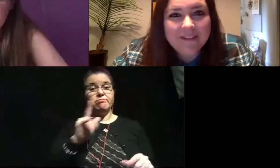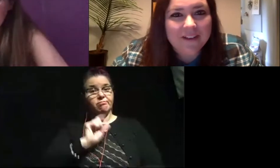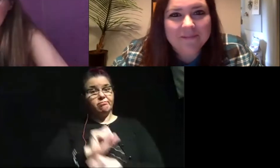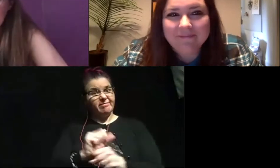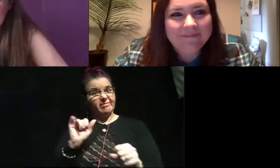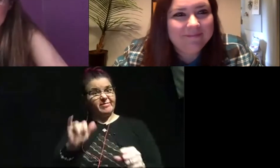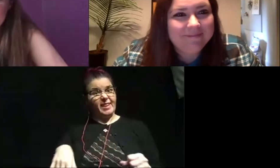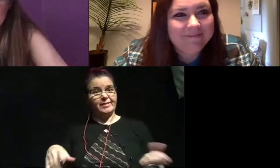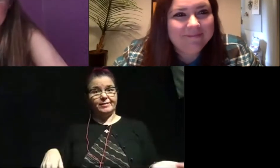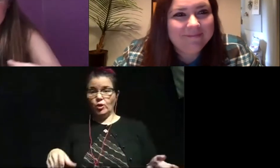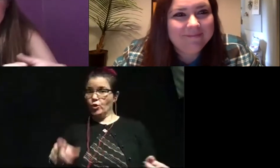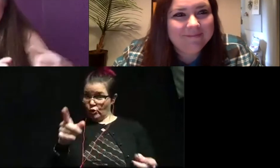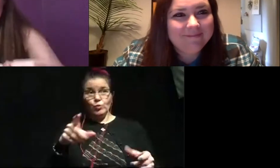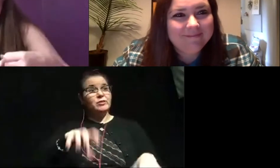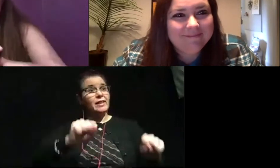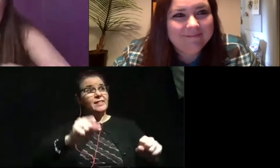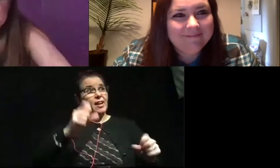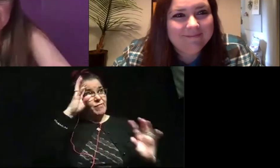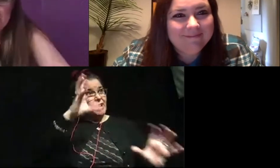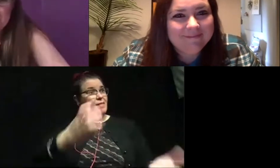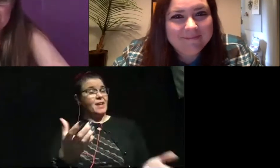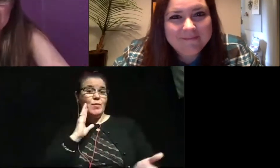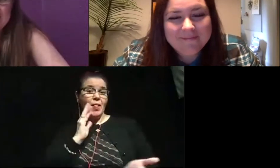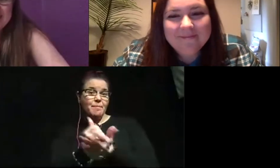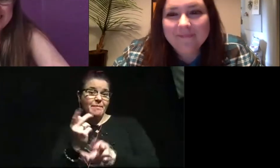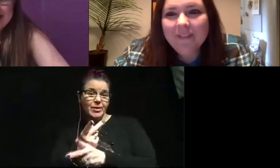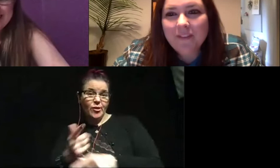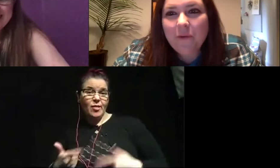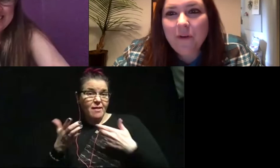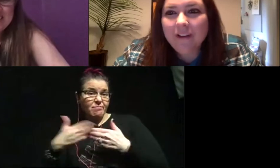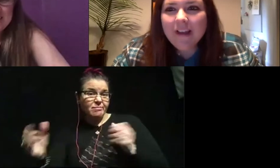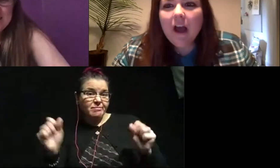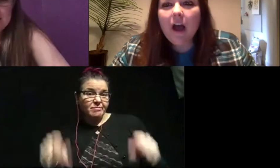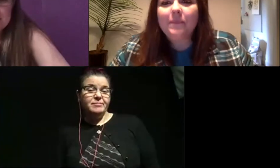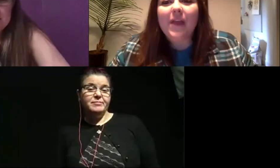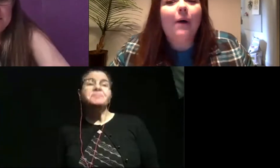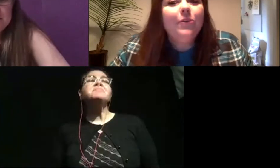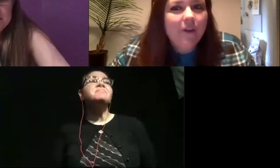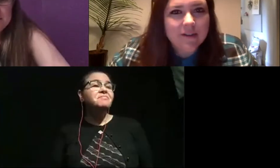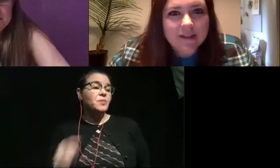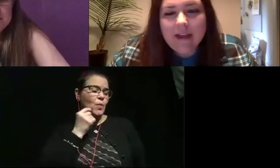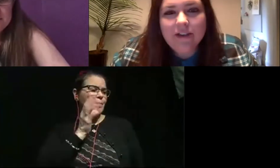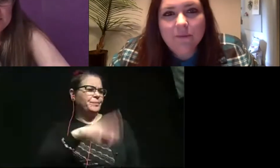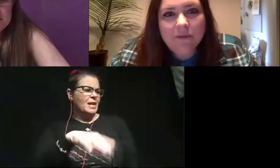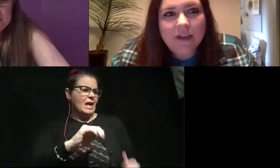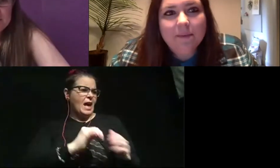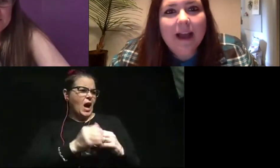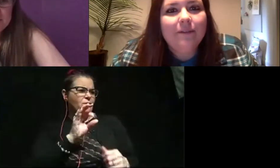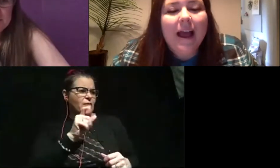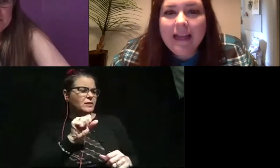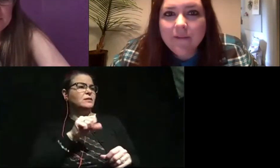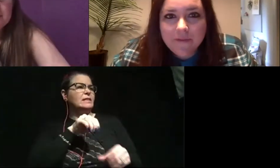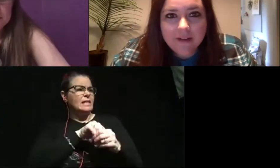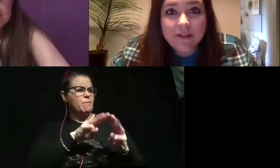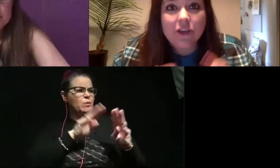Take random classes. can only, uh, help you figure out what you want to do with life. Cool. Um, how do fossils get into a museum and